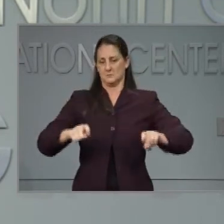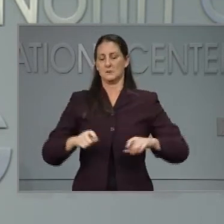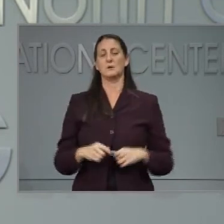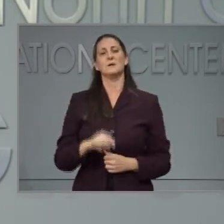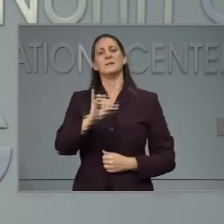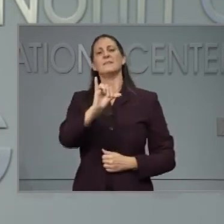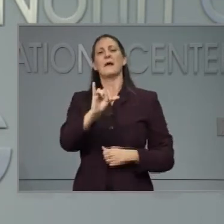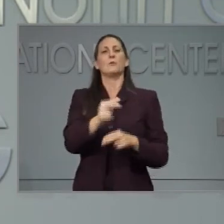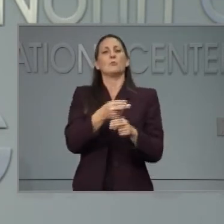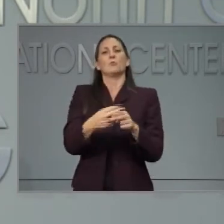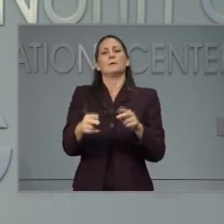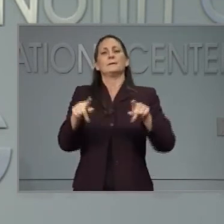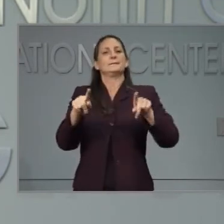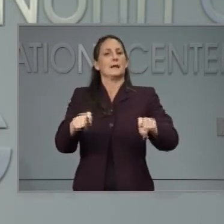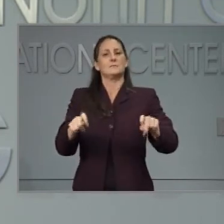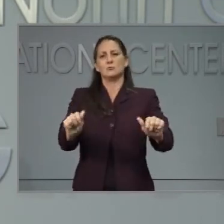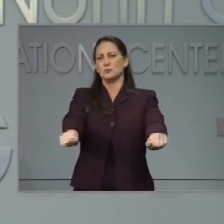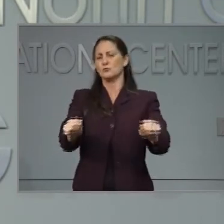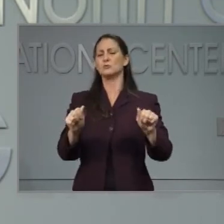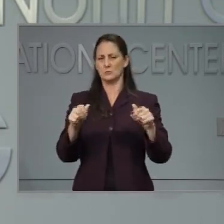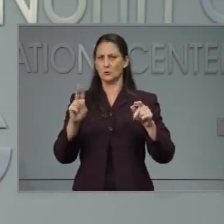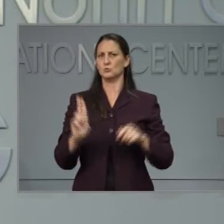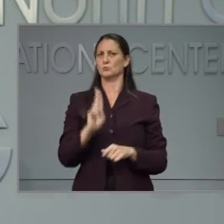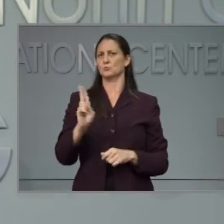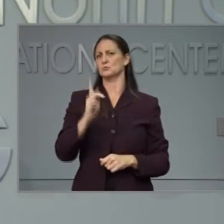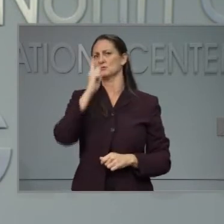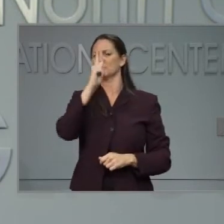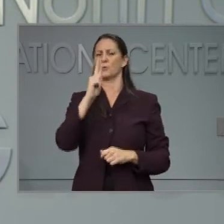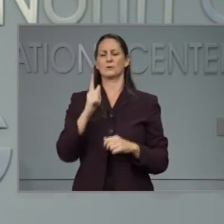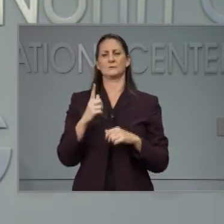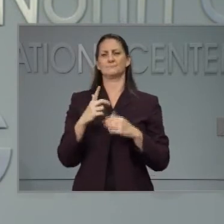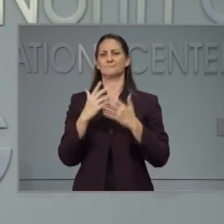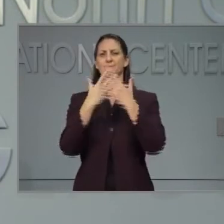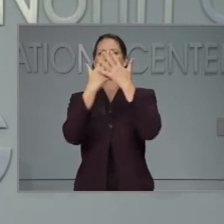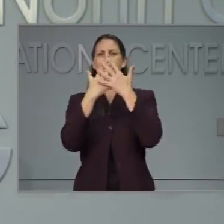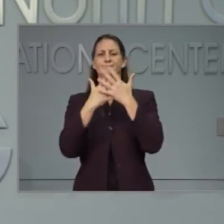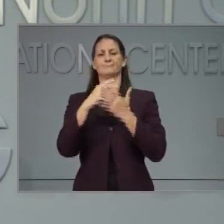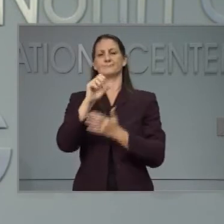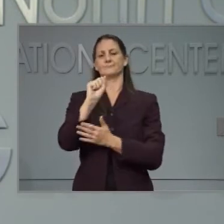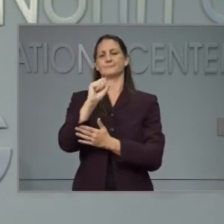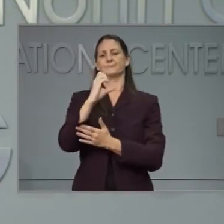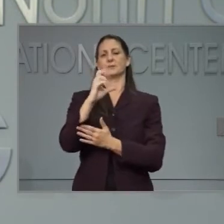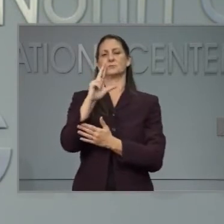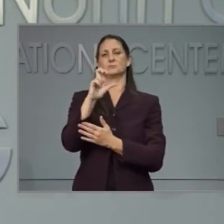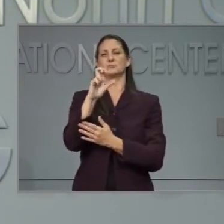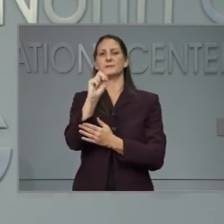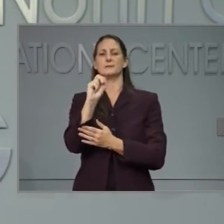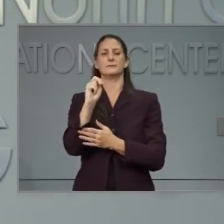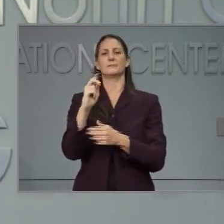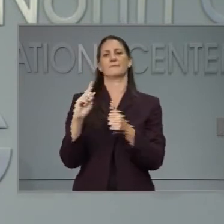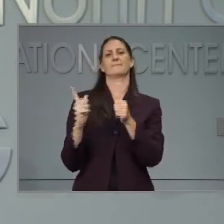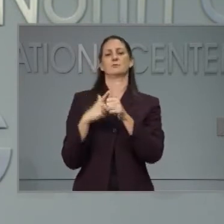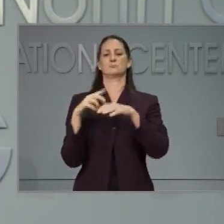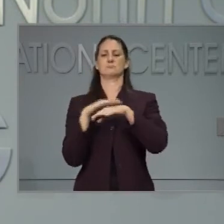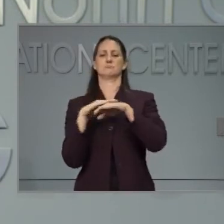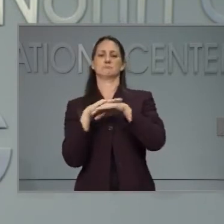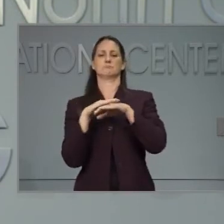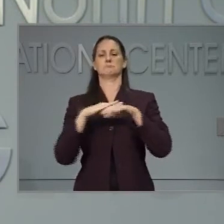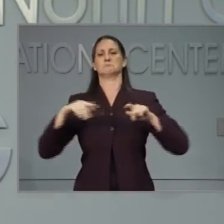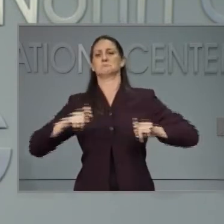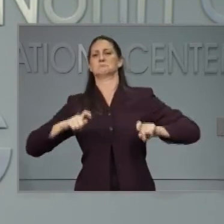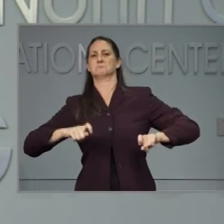things like screening, which we think could be a positive thing. And I'll let Dr. Cohen talk about the specifics of that.